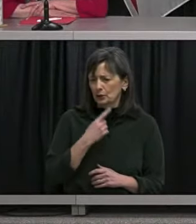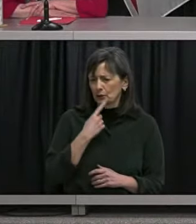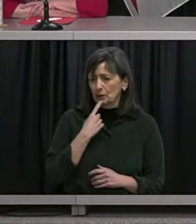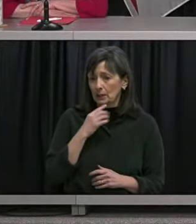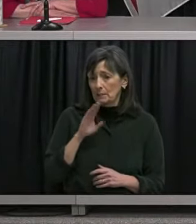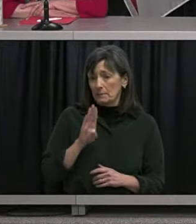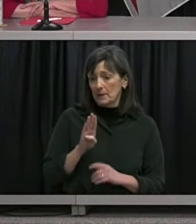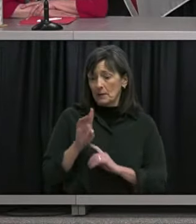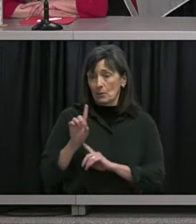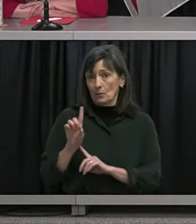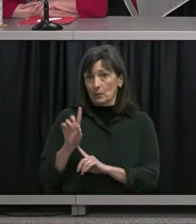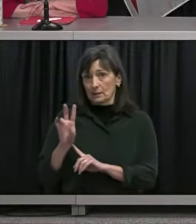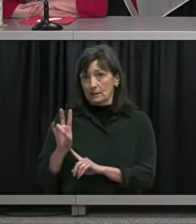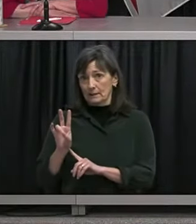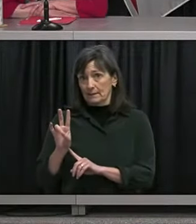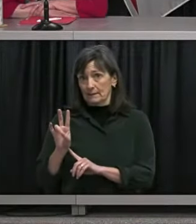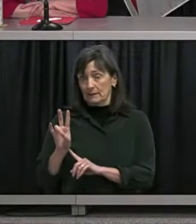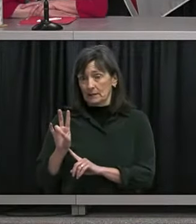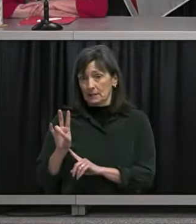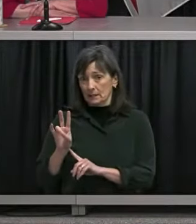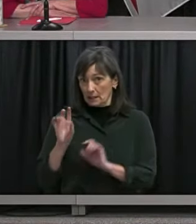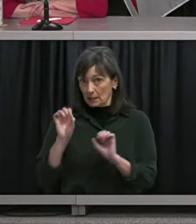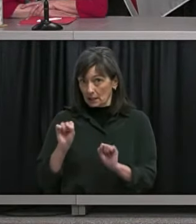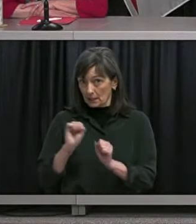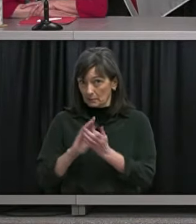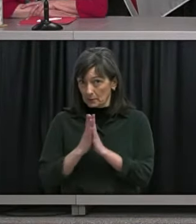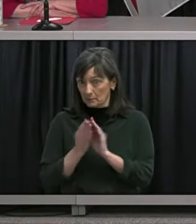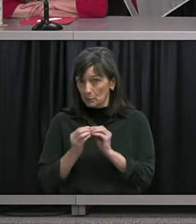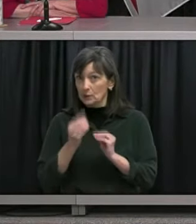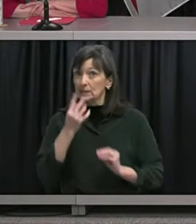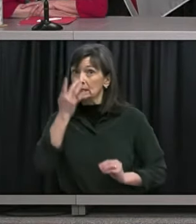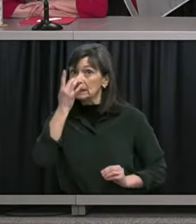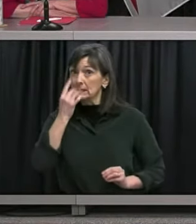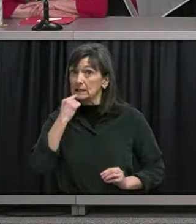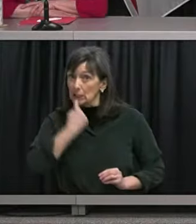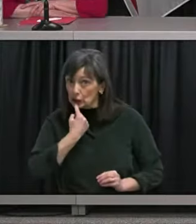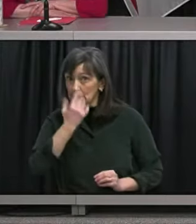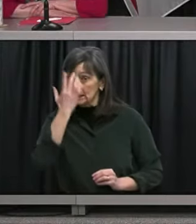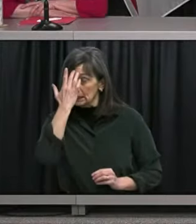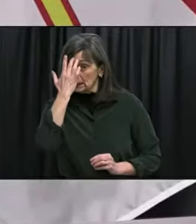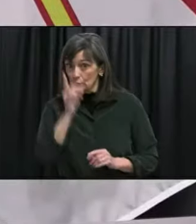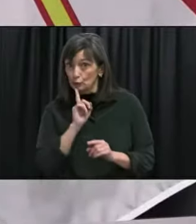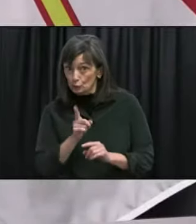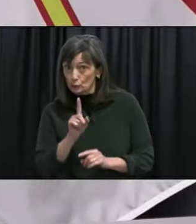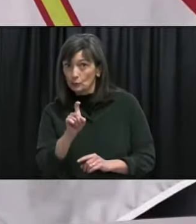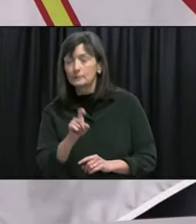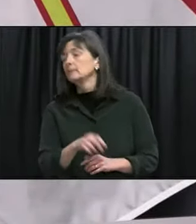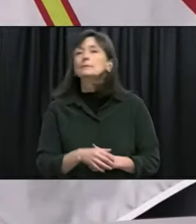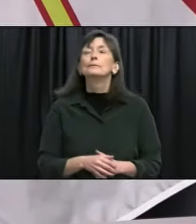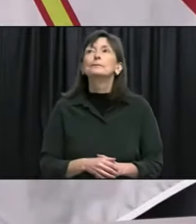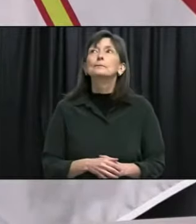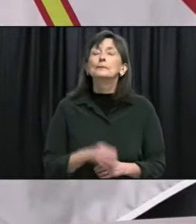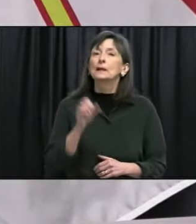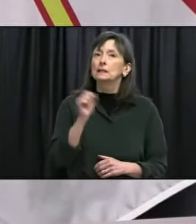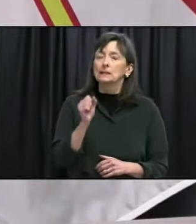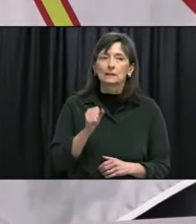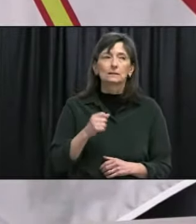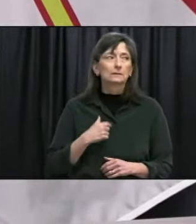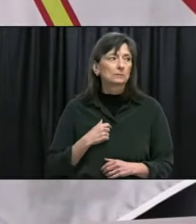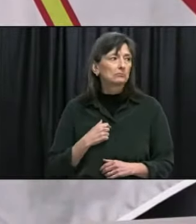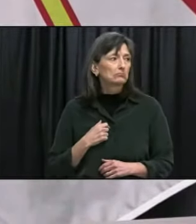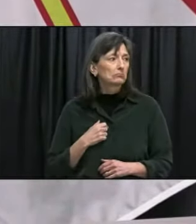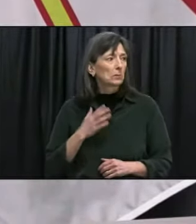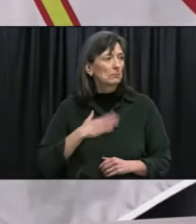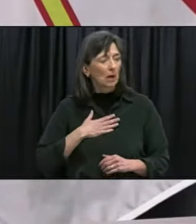can actually be more severe which is some evidence that we're hearing is that the case I think so Peter that's my read of the literature